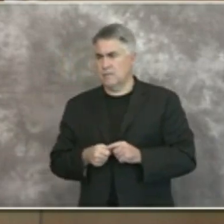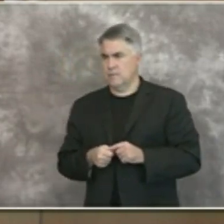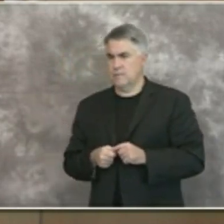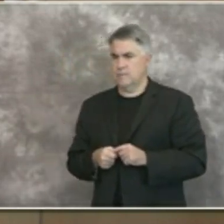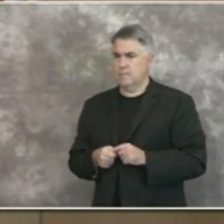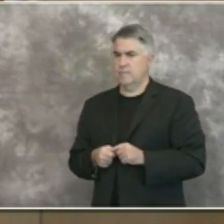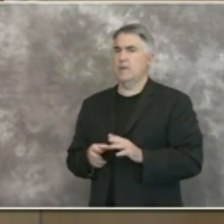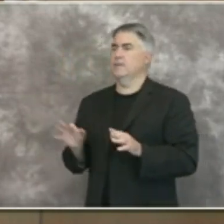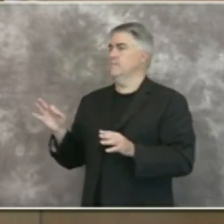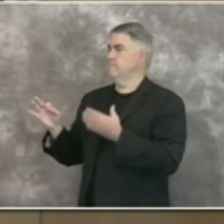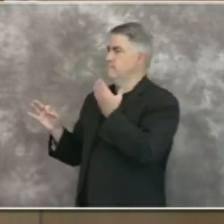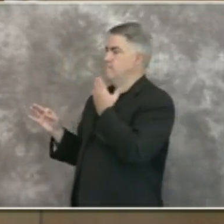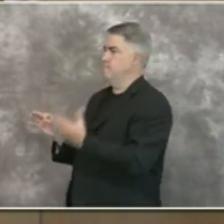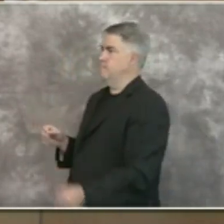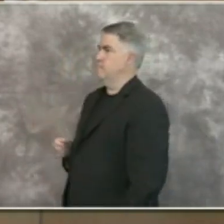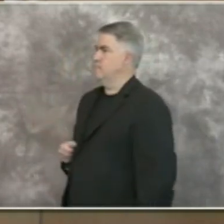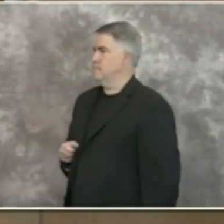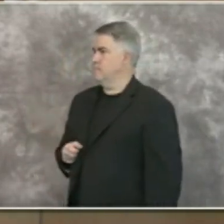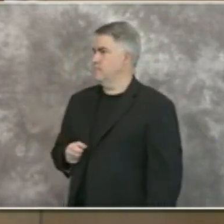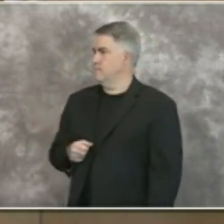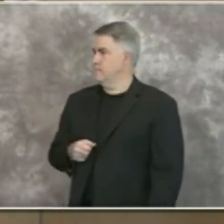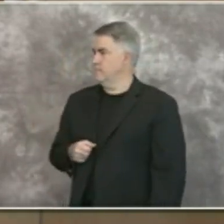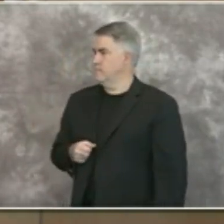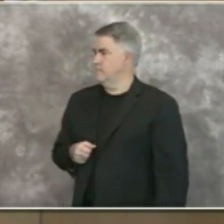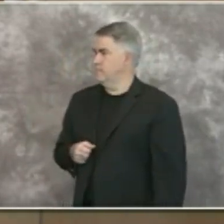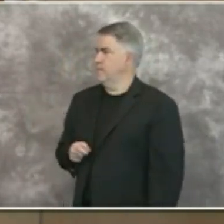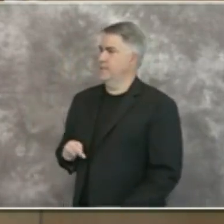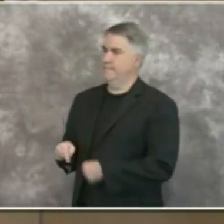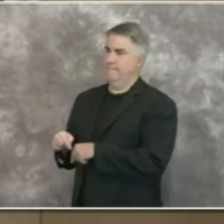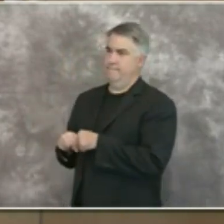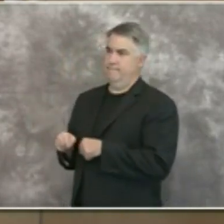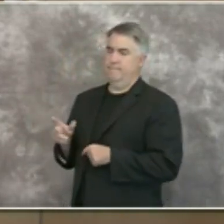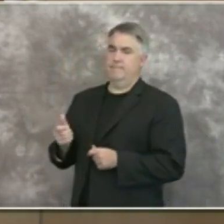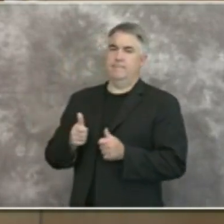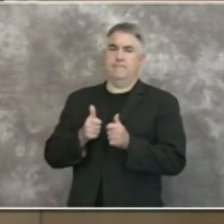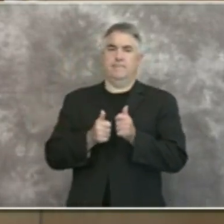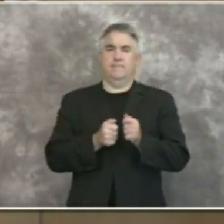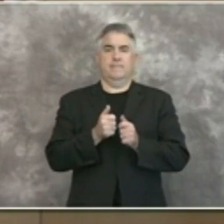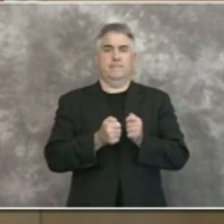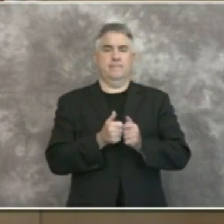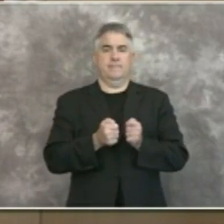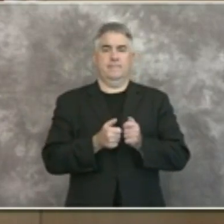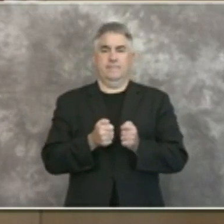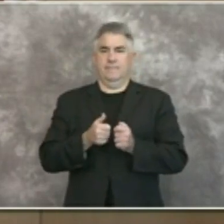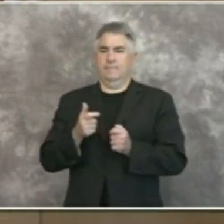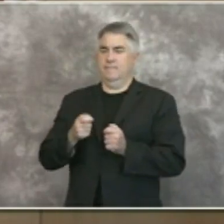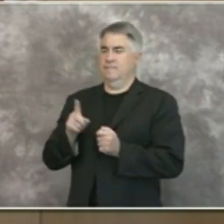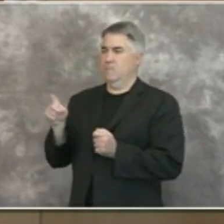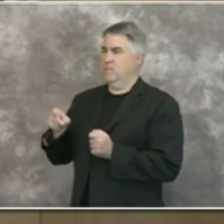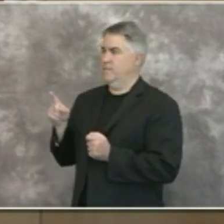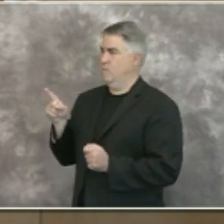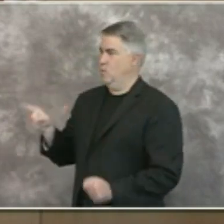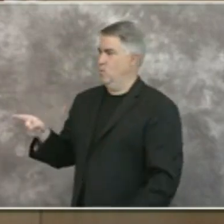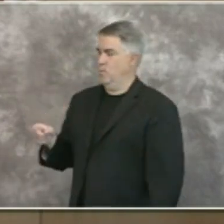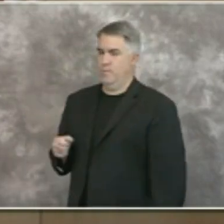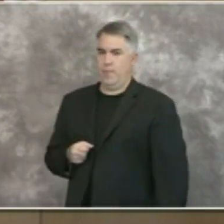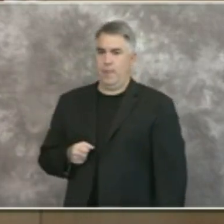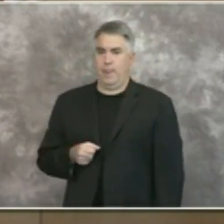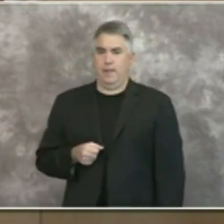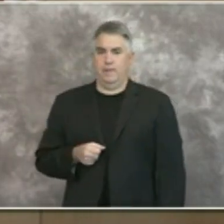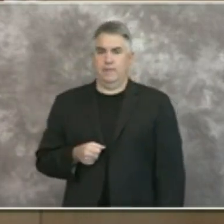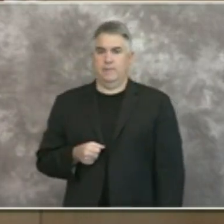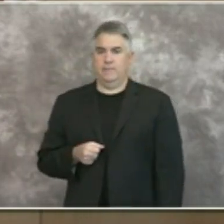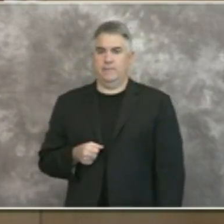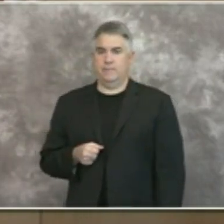thank you so much thank you you're welcome dr lune i'm sorry we've got several questions in a row for you the first one is a bit of a narrative from nelly